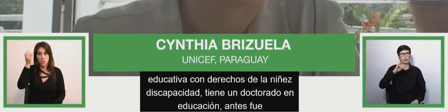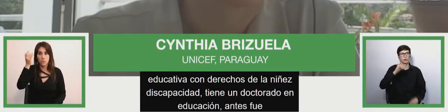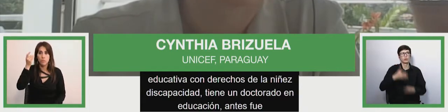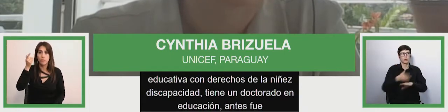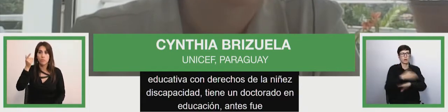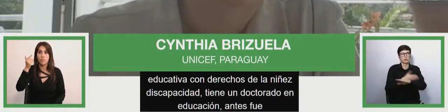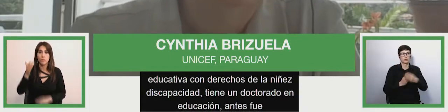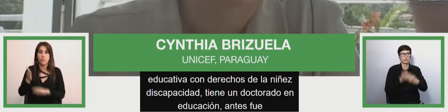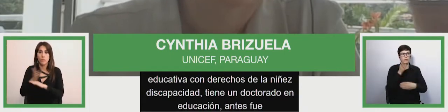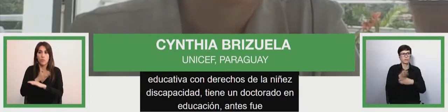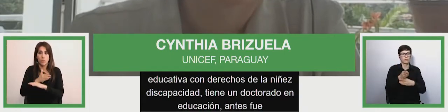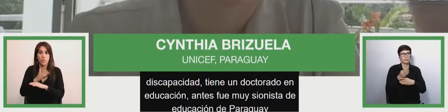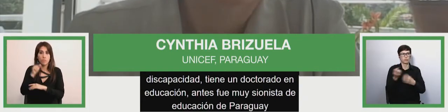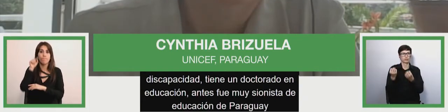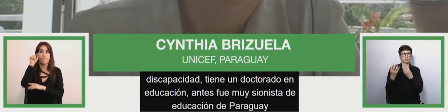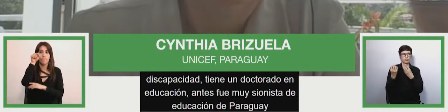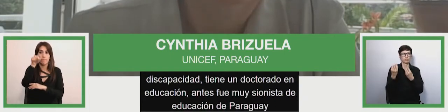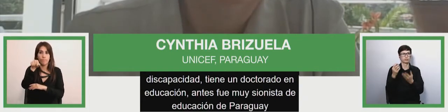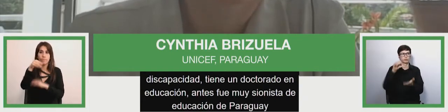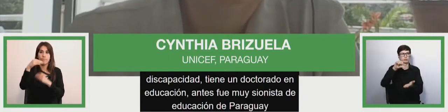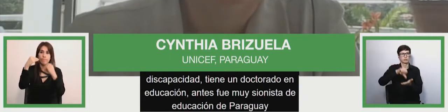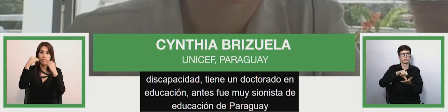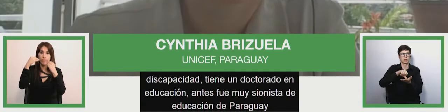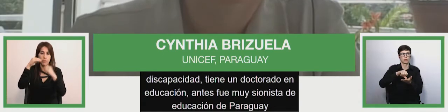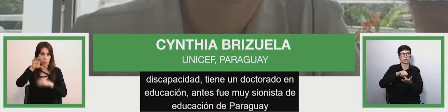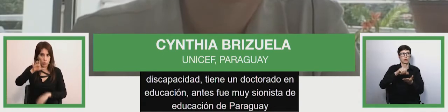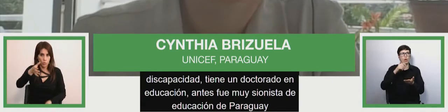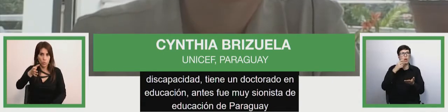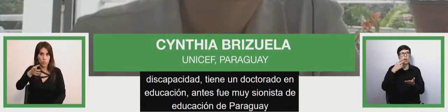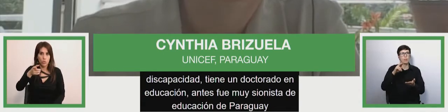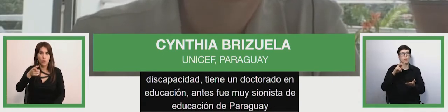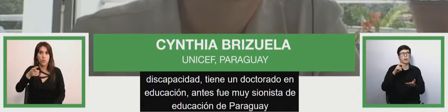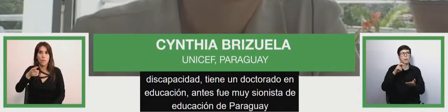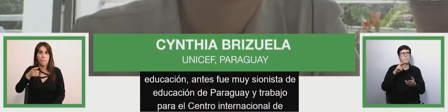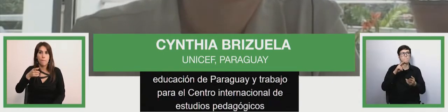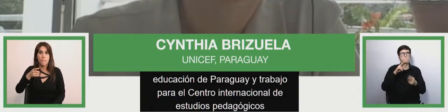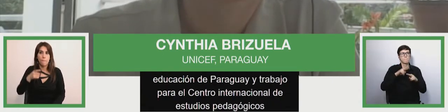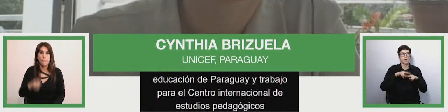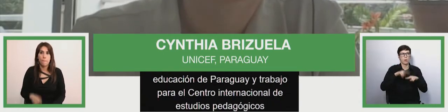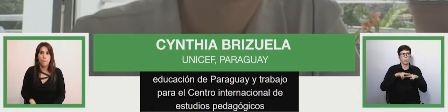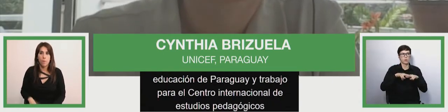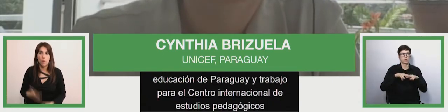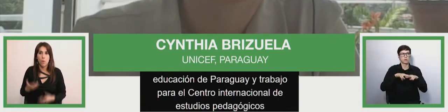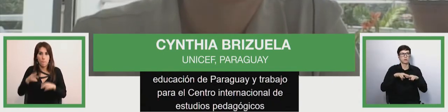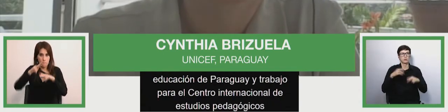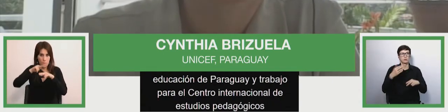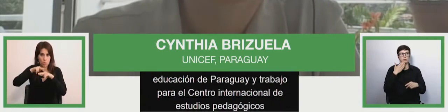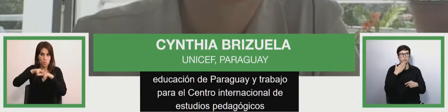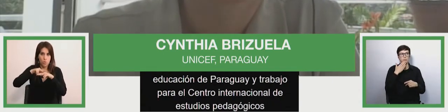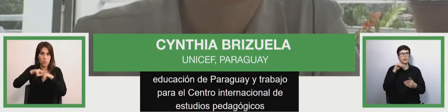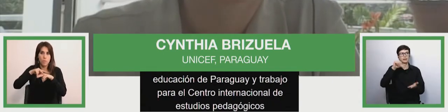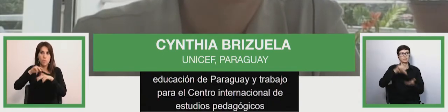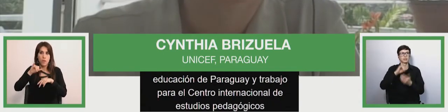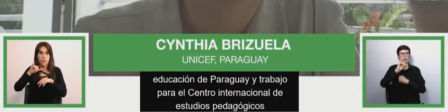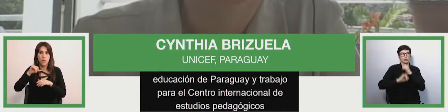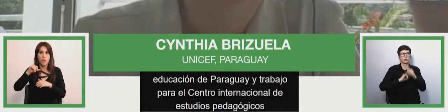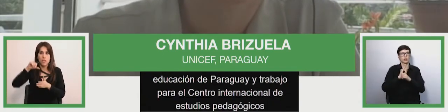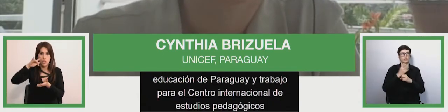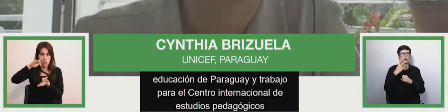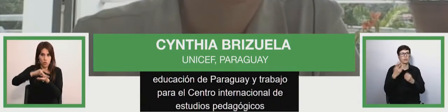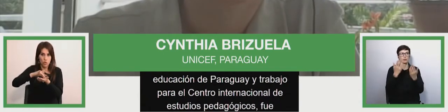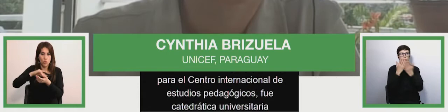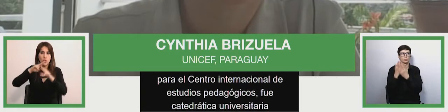sieppe in france she is university lecturer and consultant for various national international projects